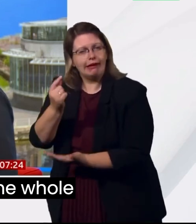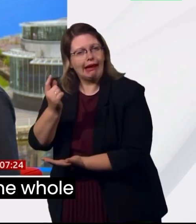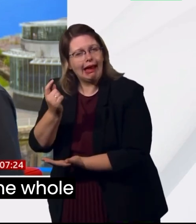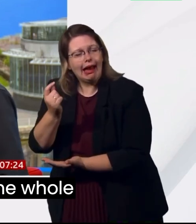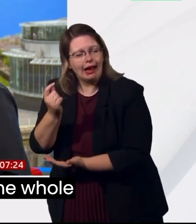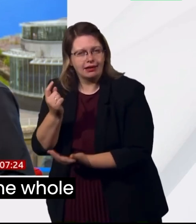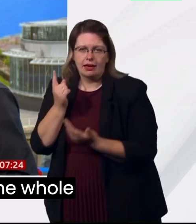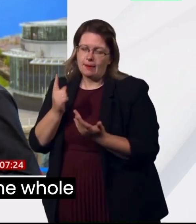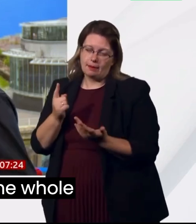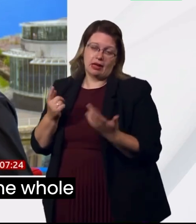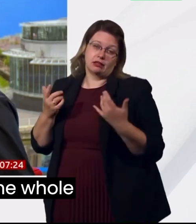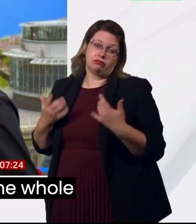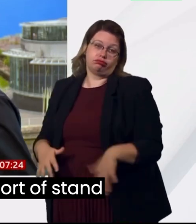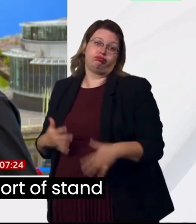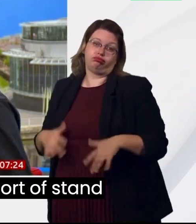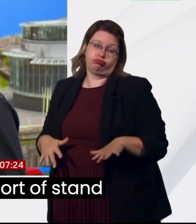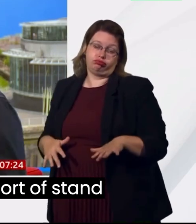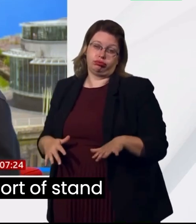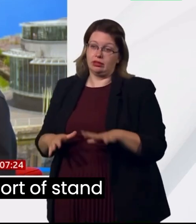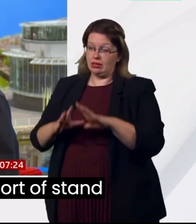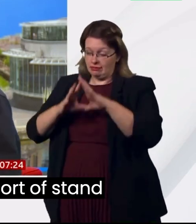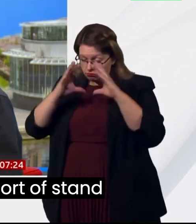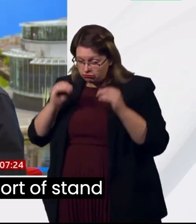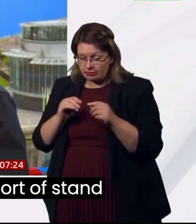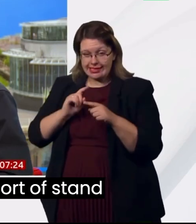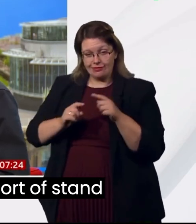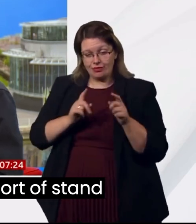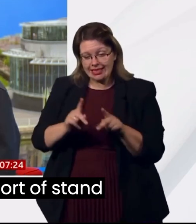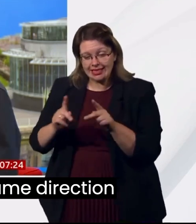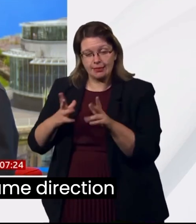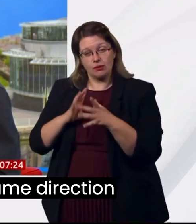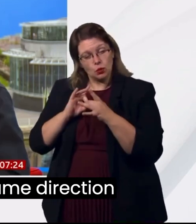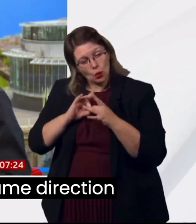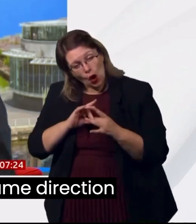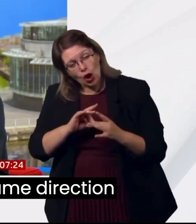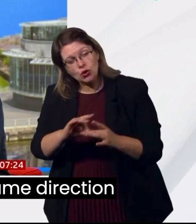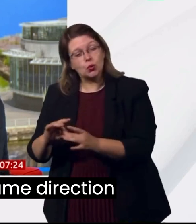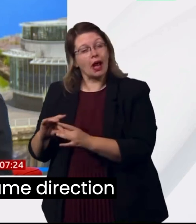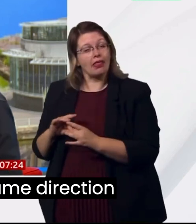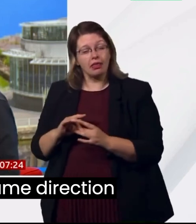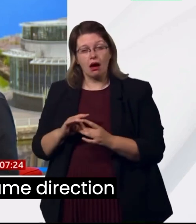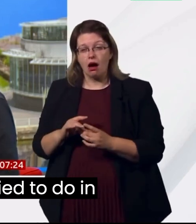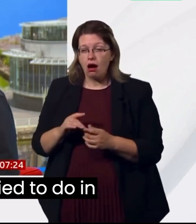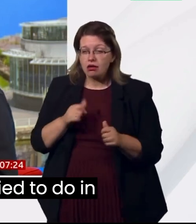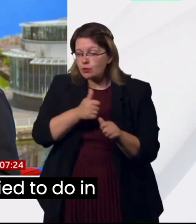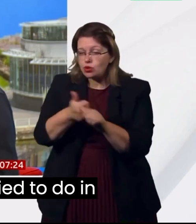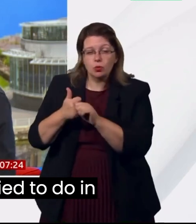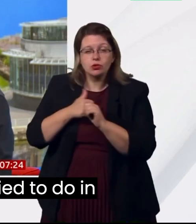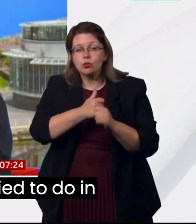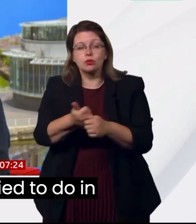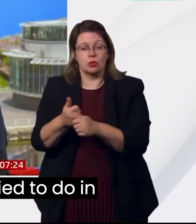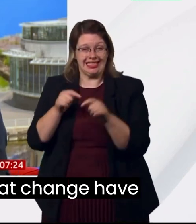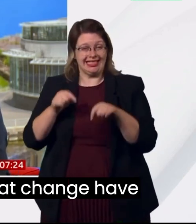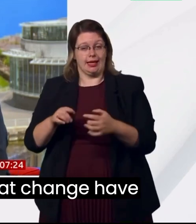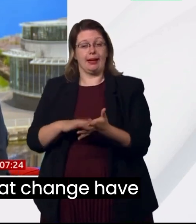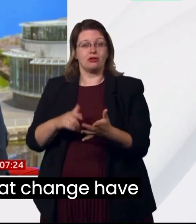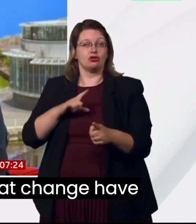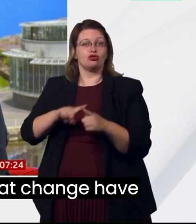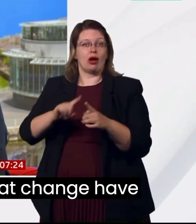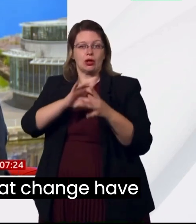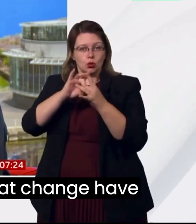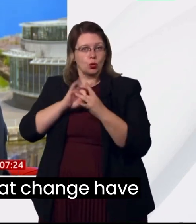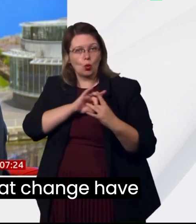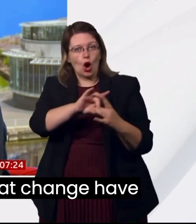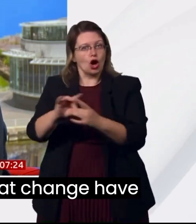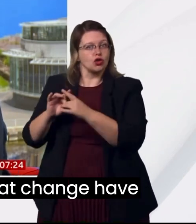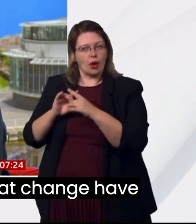it requires the whole place to collaborate, to sort of stand together and pull in the same direction. And that's what we've tried to do in Greater Manchester.